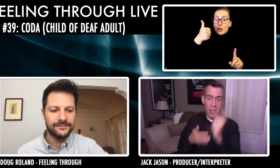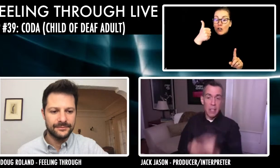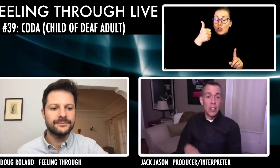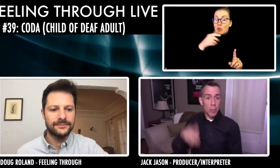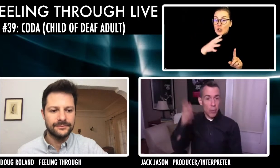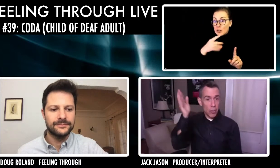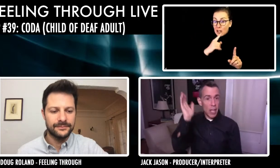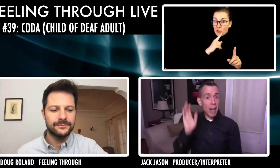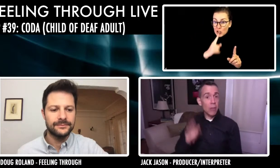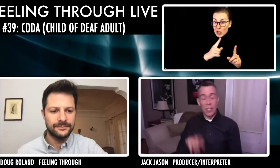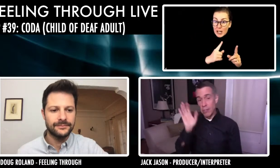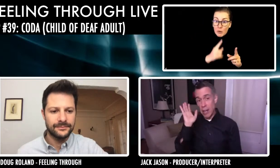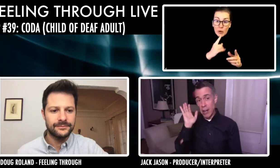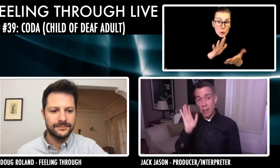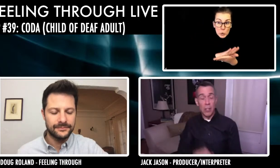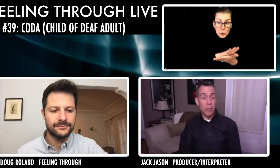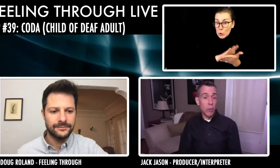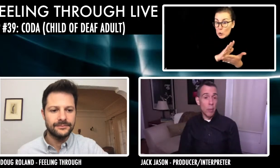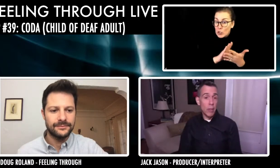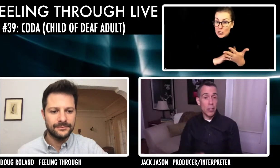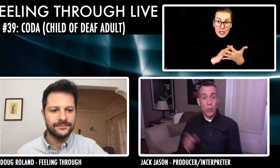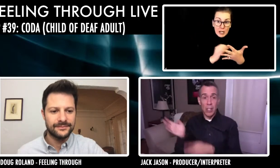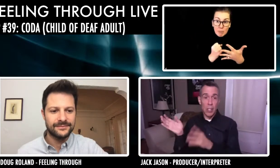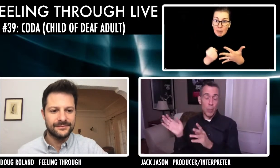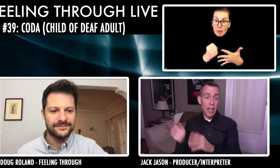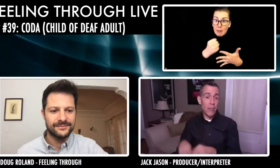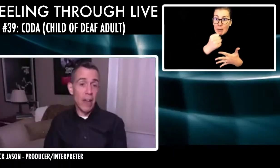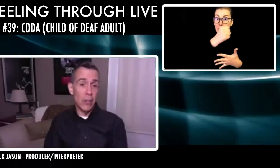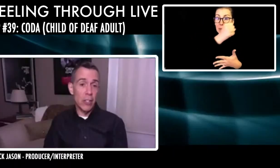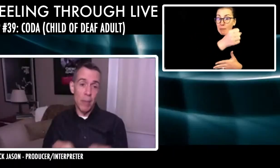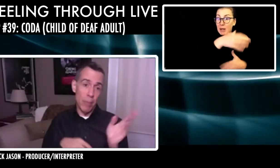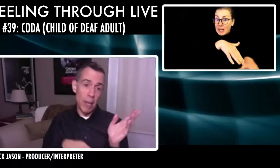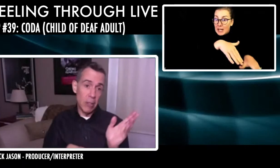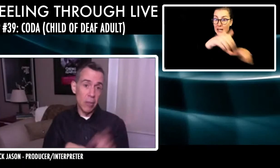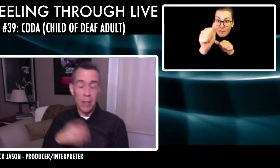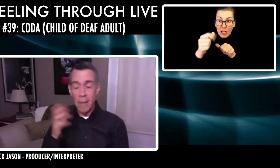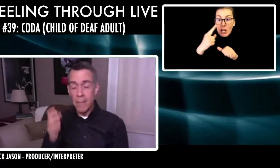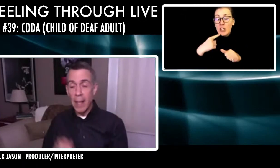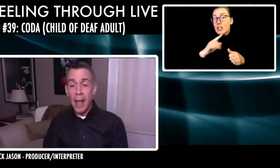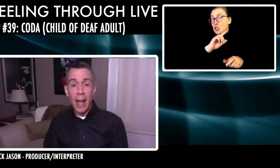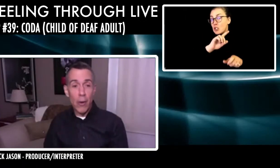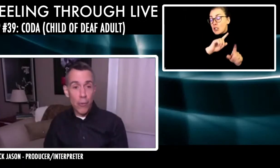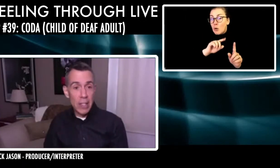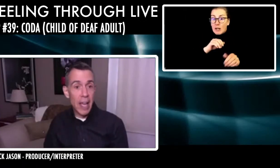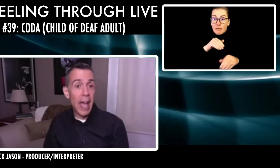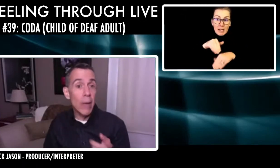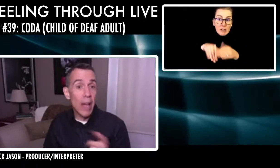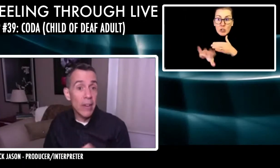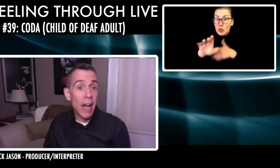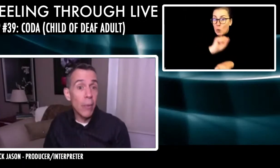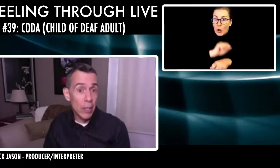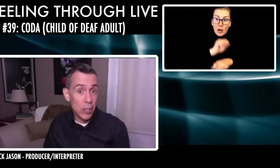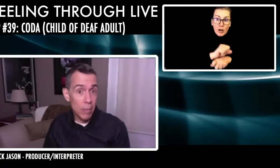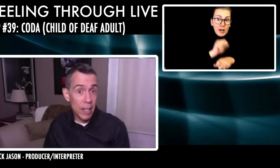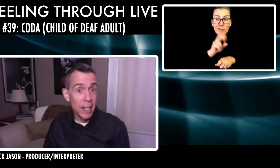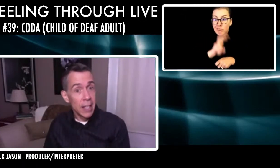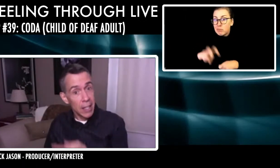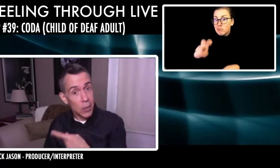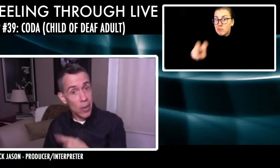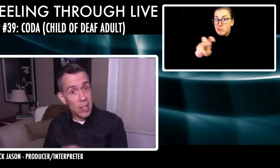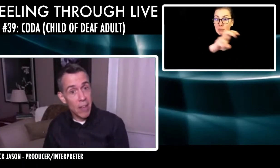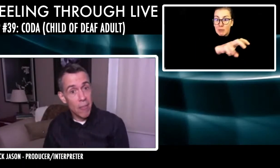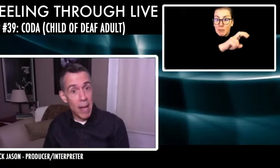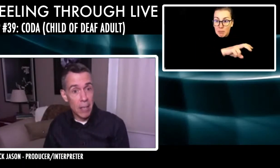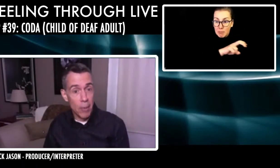left. She moved to Seattle. She lives there. She lives with her mother. She works in a spaghetti factory. She makes pencils. And her friends say, hey, we have a guy we want you to meet.